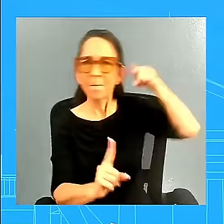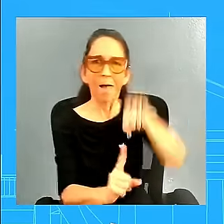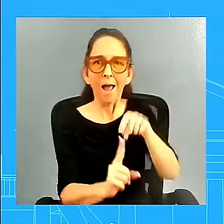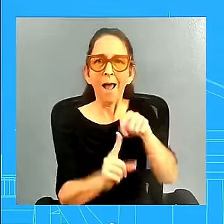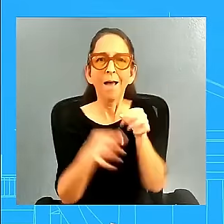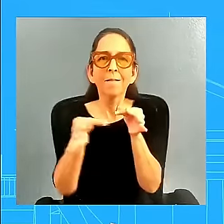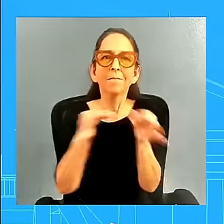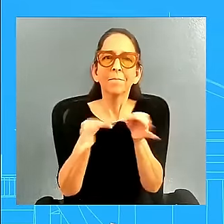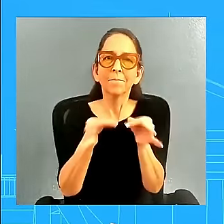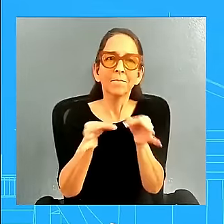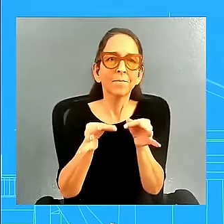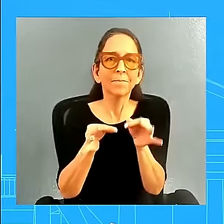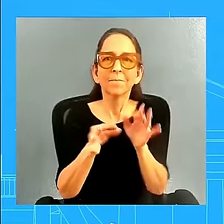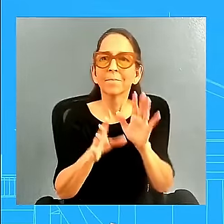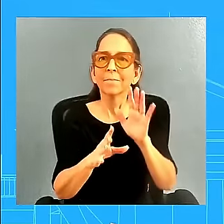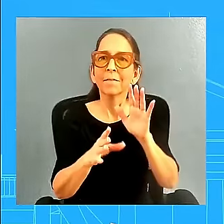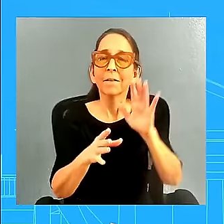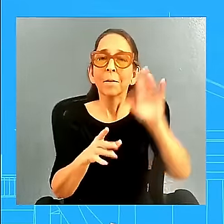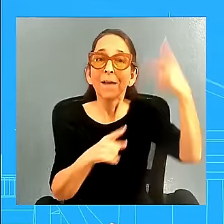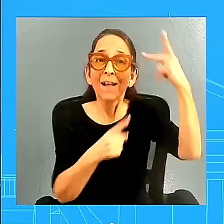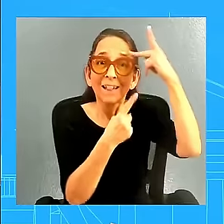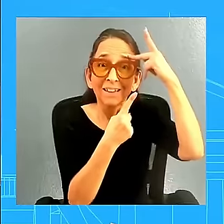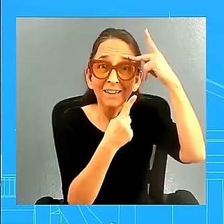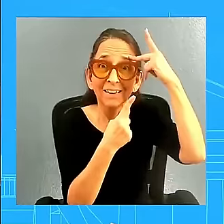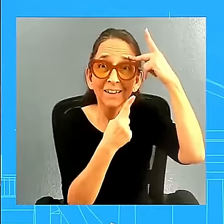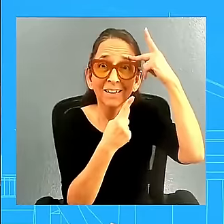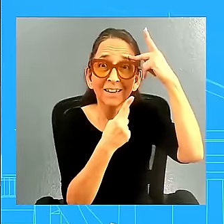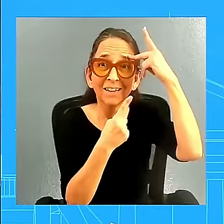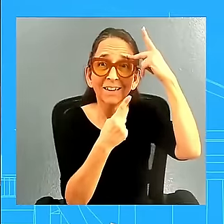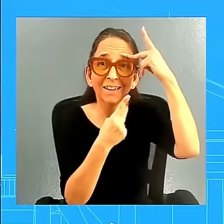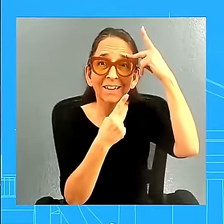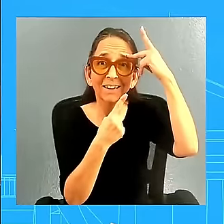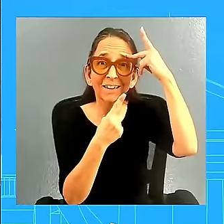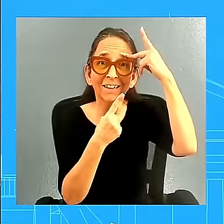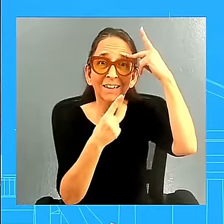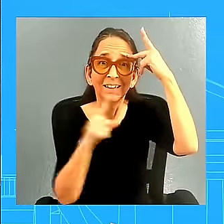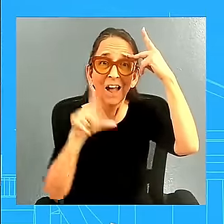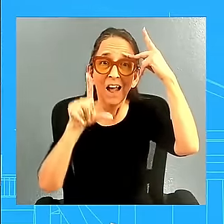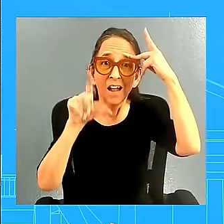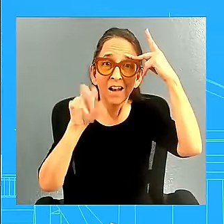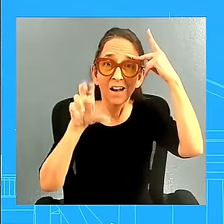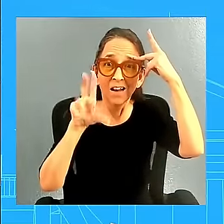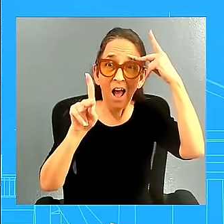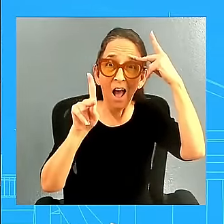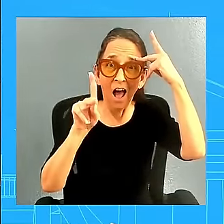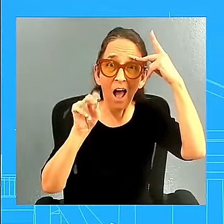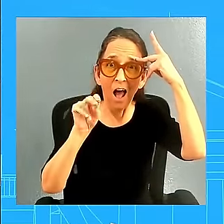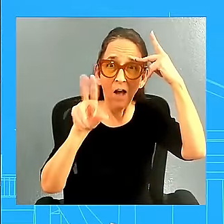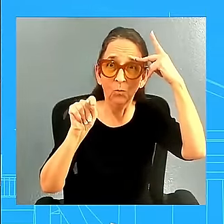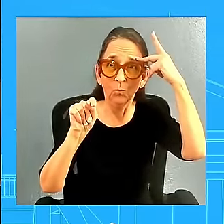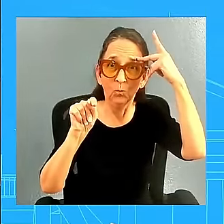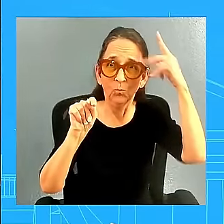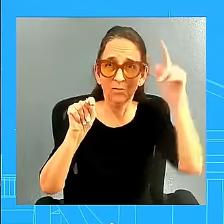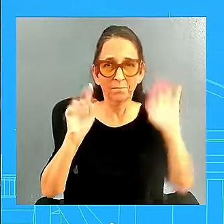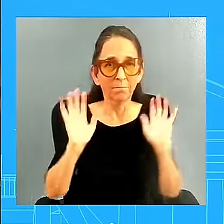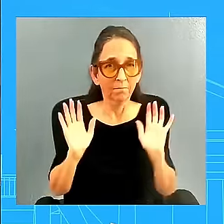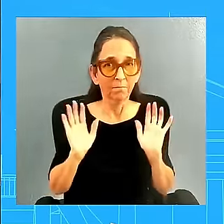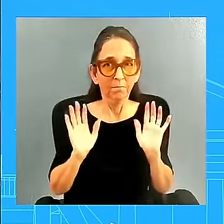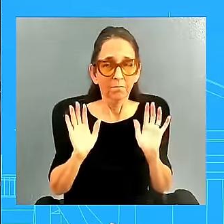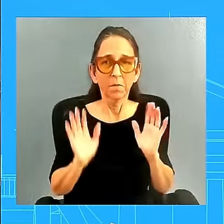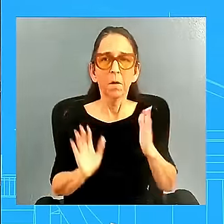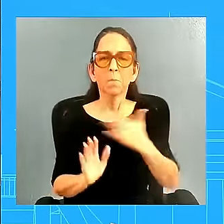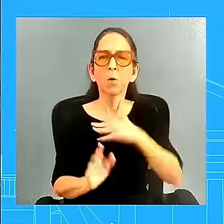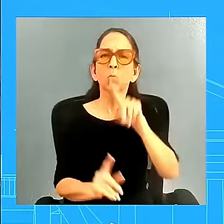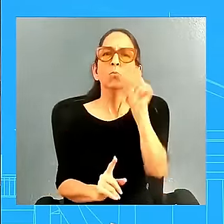politically, uh, locking him out. Uh, is the President, um, aware of John Kelly's assertion that Donald Trump, uh,